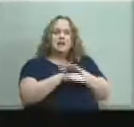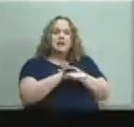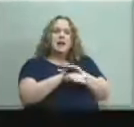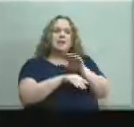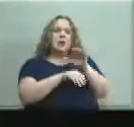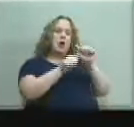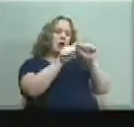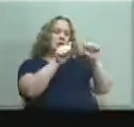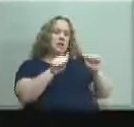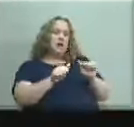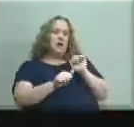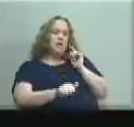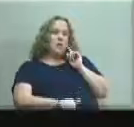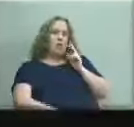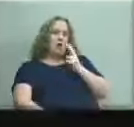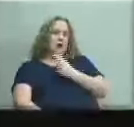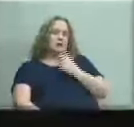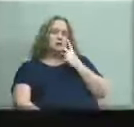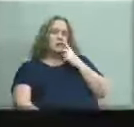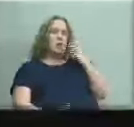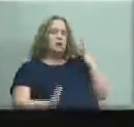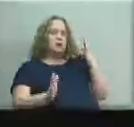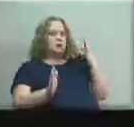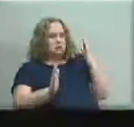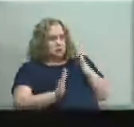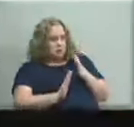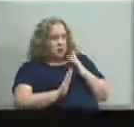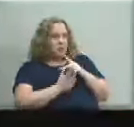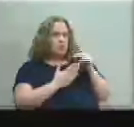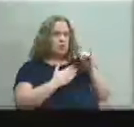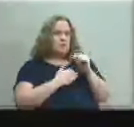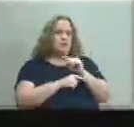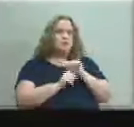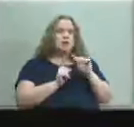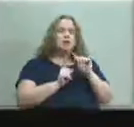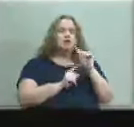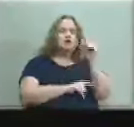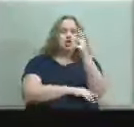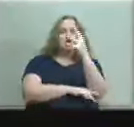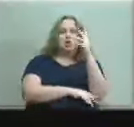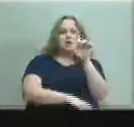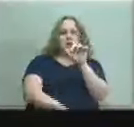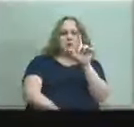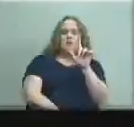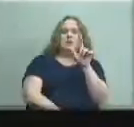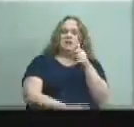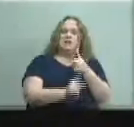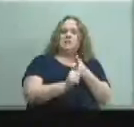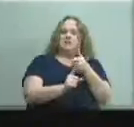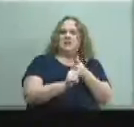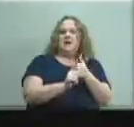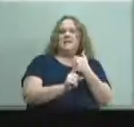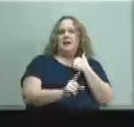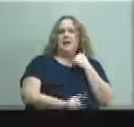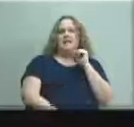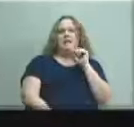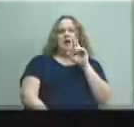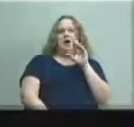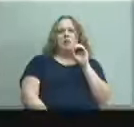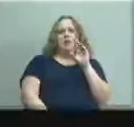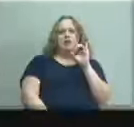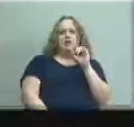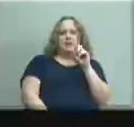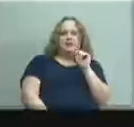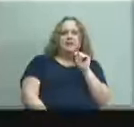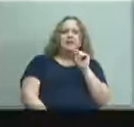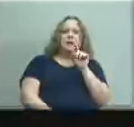for us on small scale however trees louisville does have arborists who work for them that can consult with us